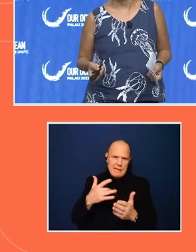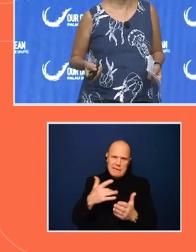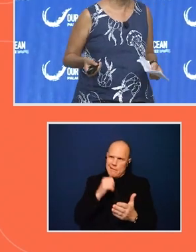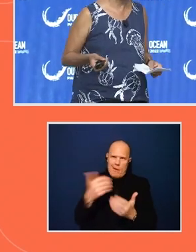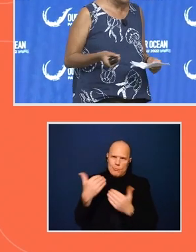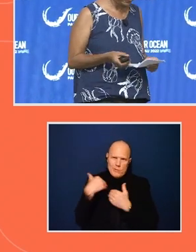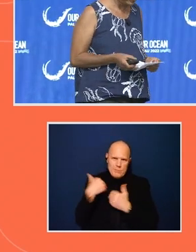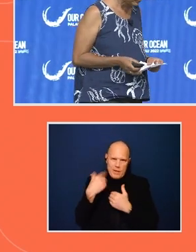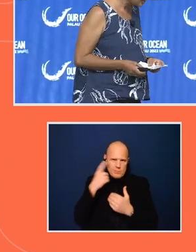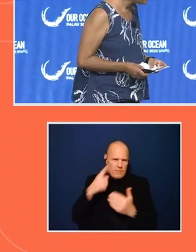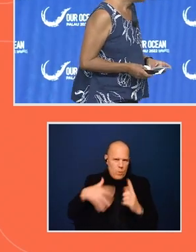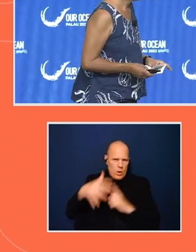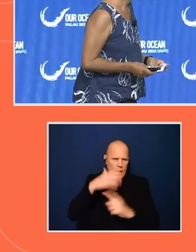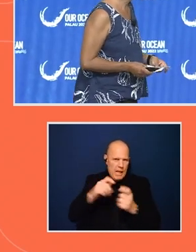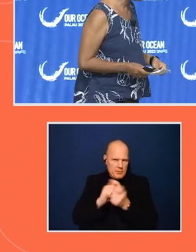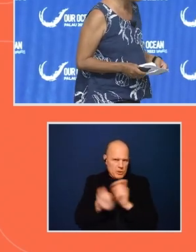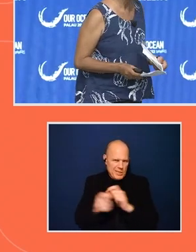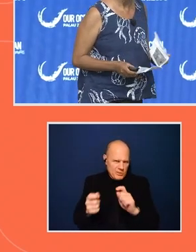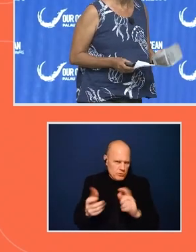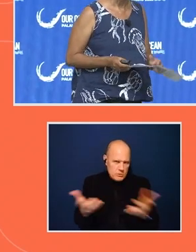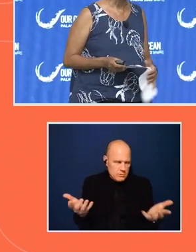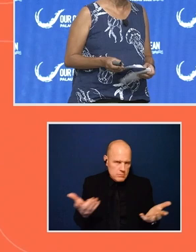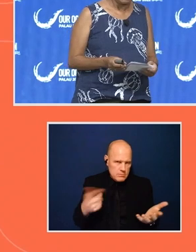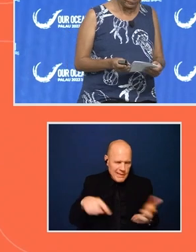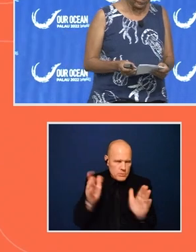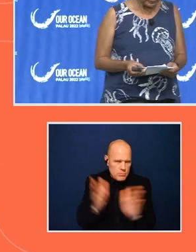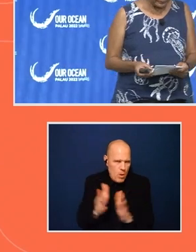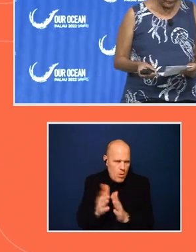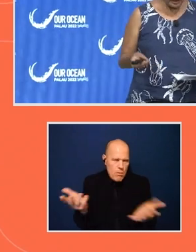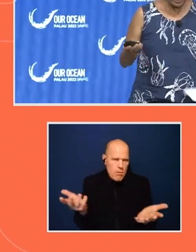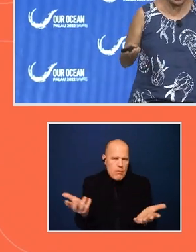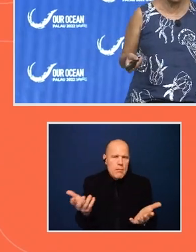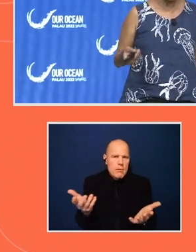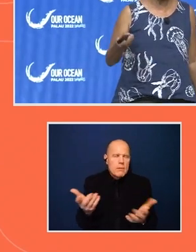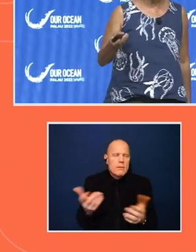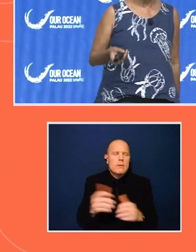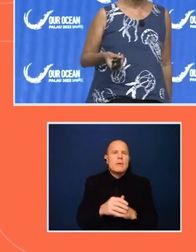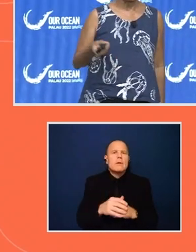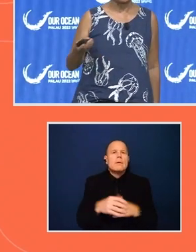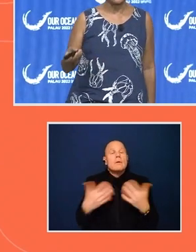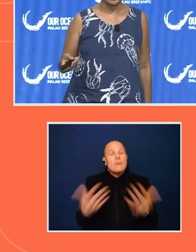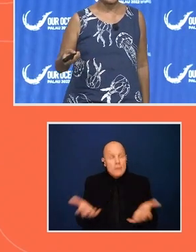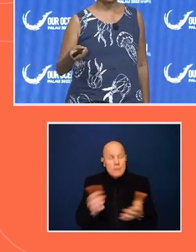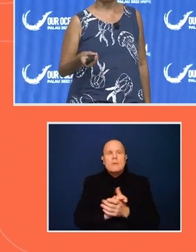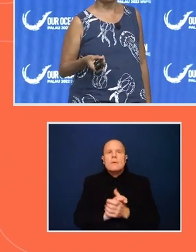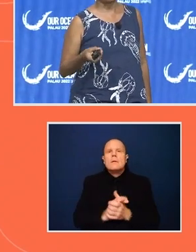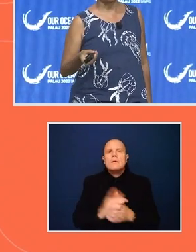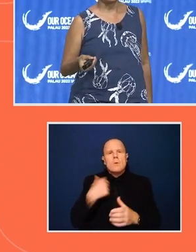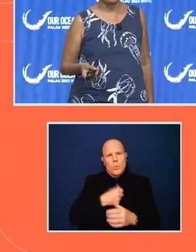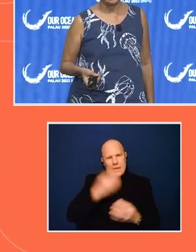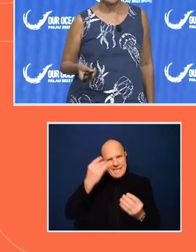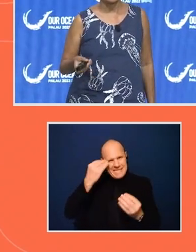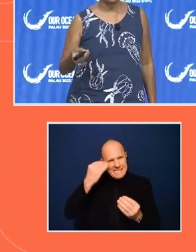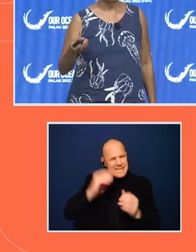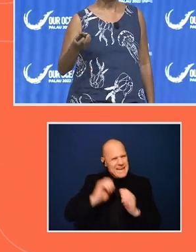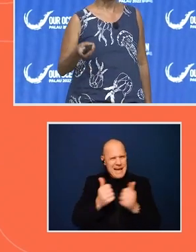in the first place. And so, as we think about how to execute on 30 by 30, I